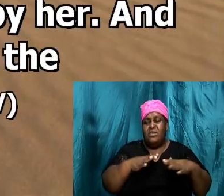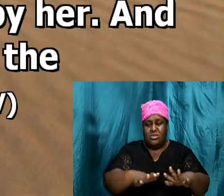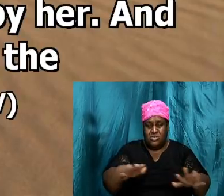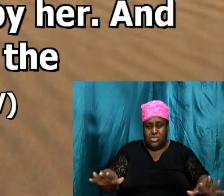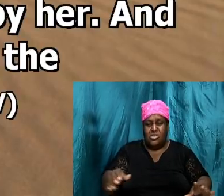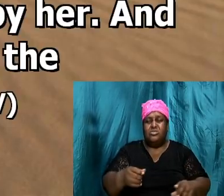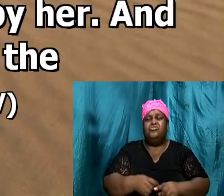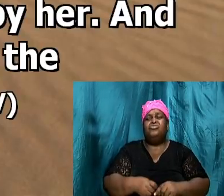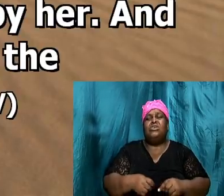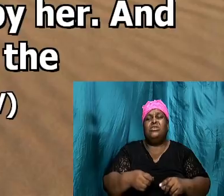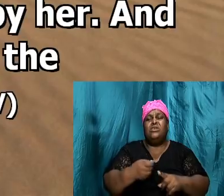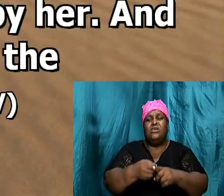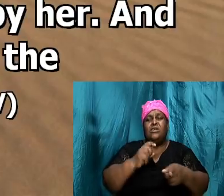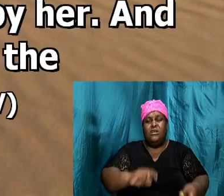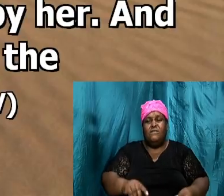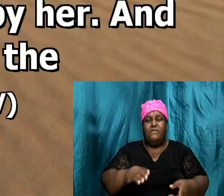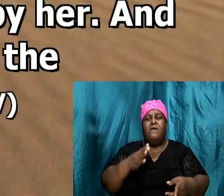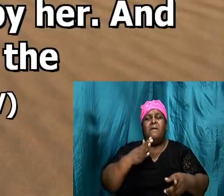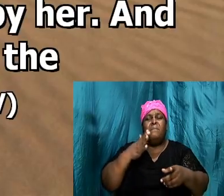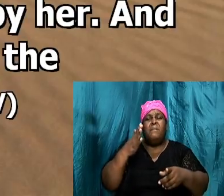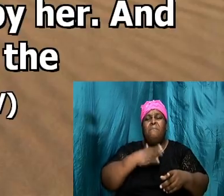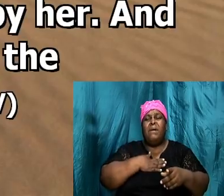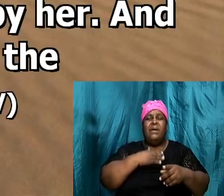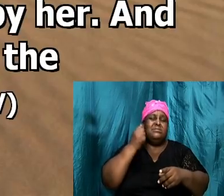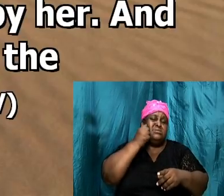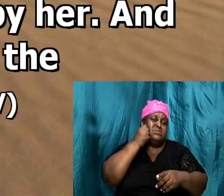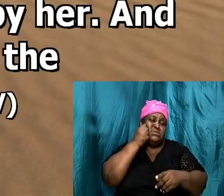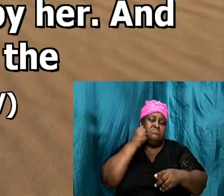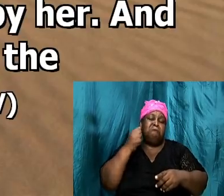harkened unto the voice of Sarah.